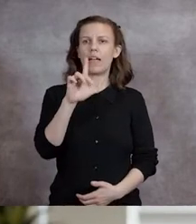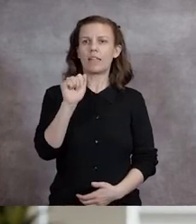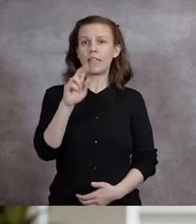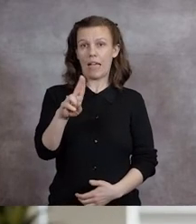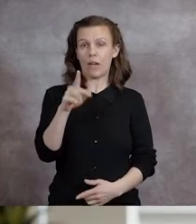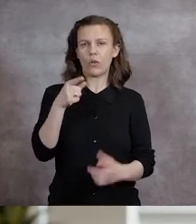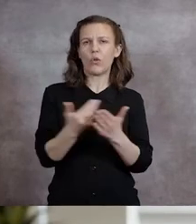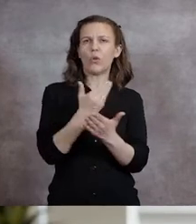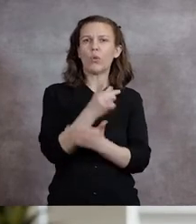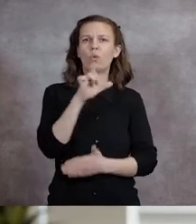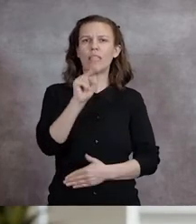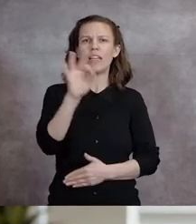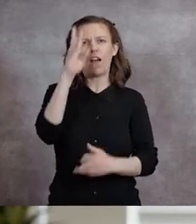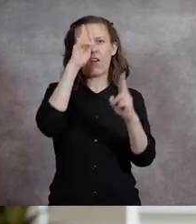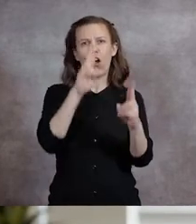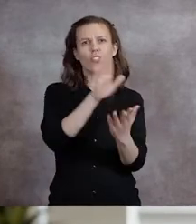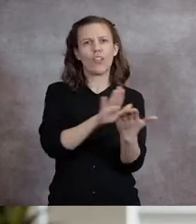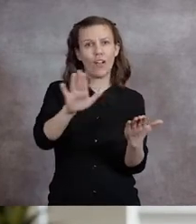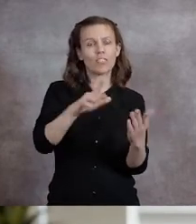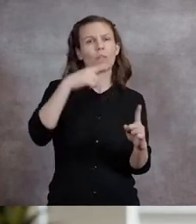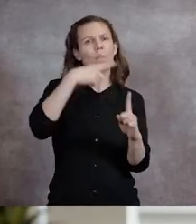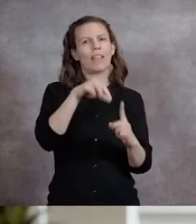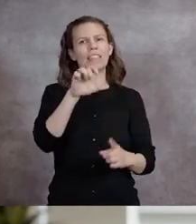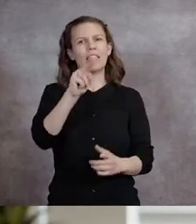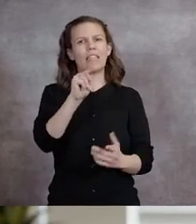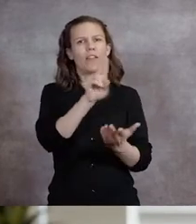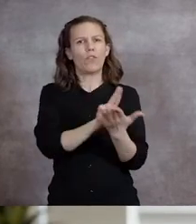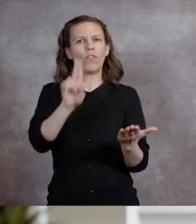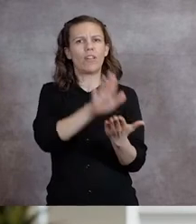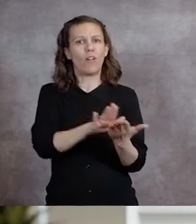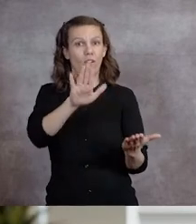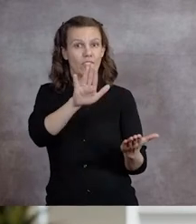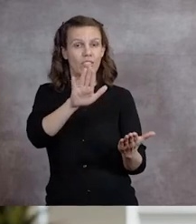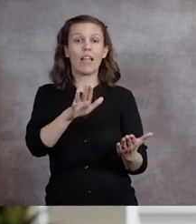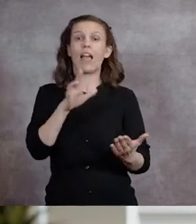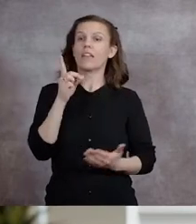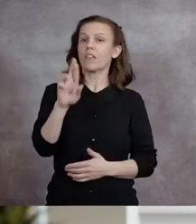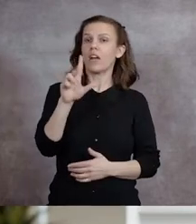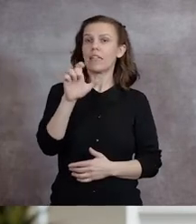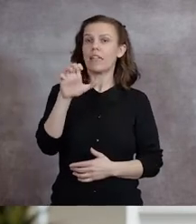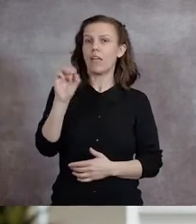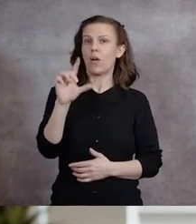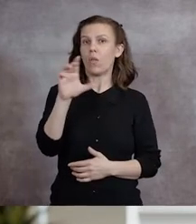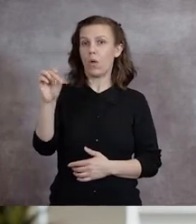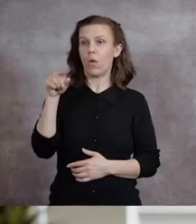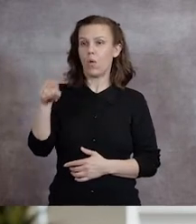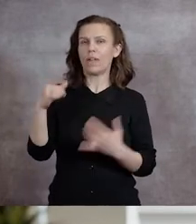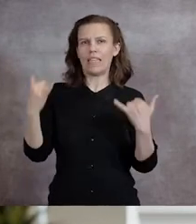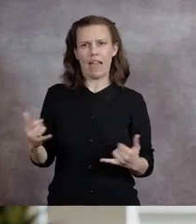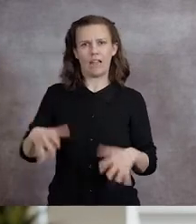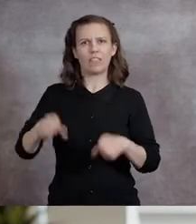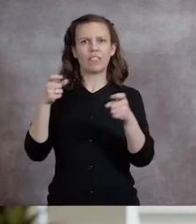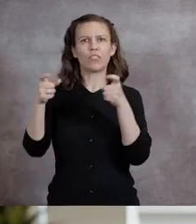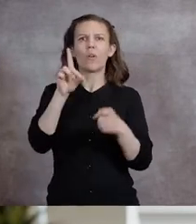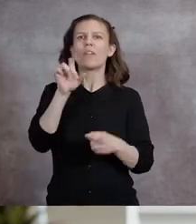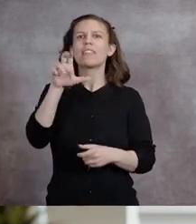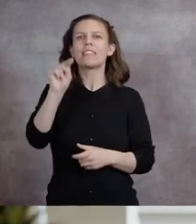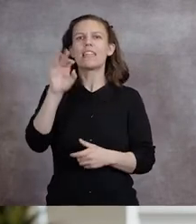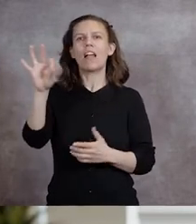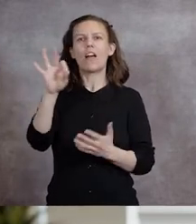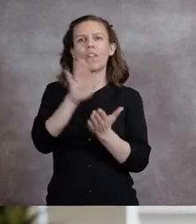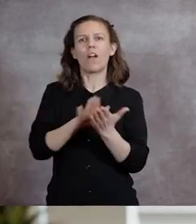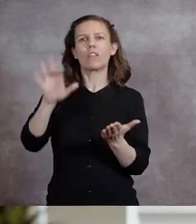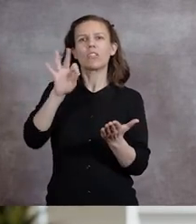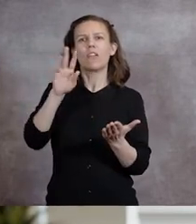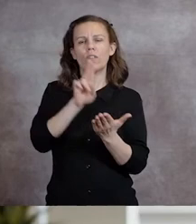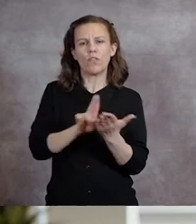Eric Lau is our new Dean of the Honors College and Dean of University College, while Dr. Leo Lau has taken the reigns as Dean of the College